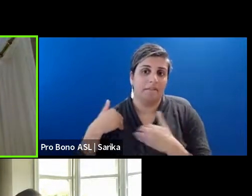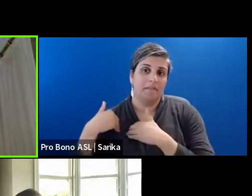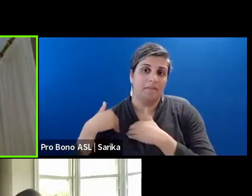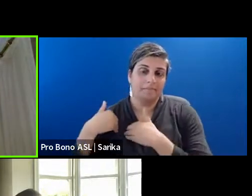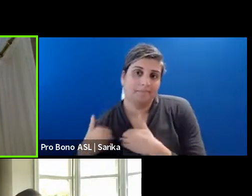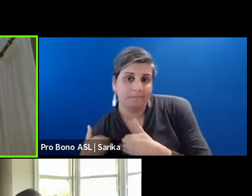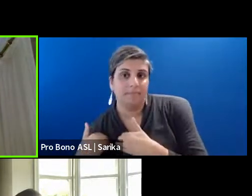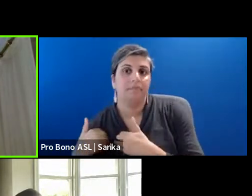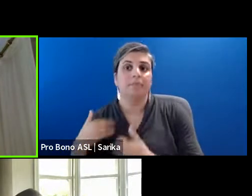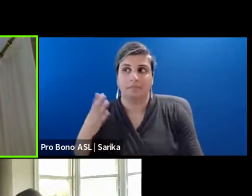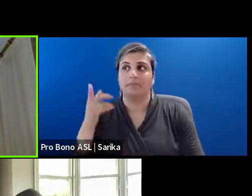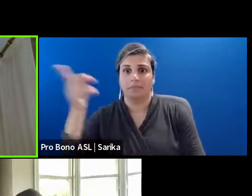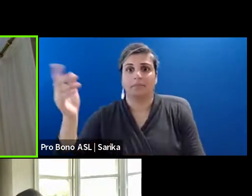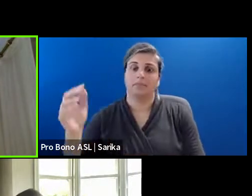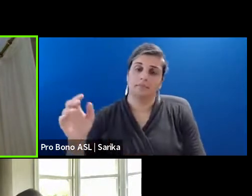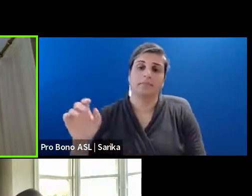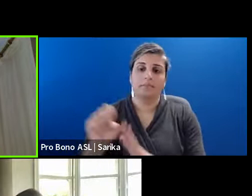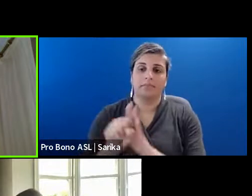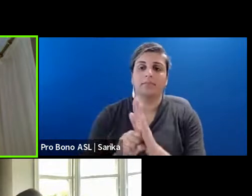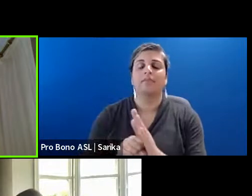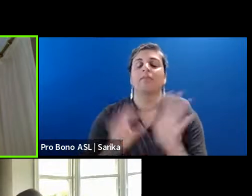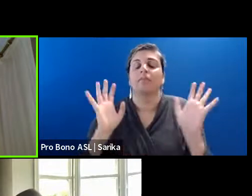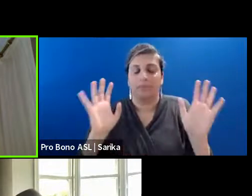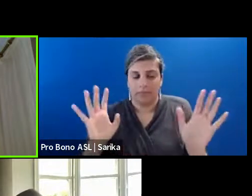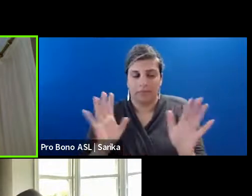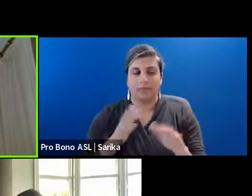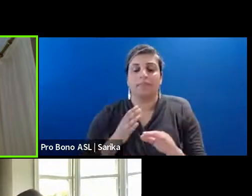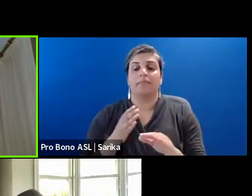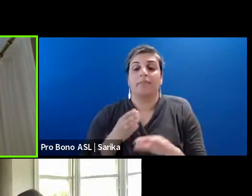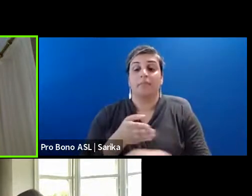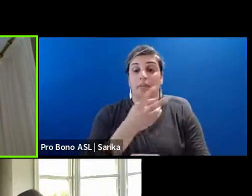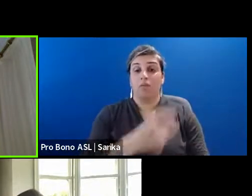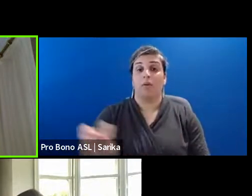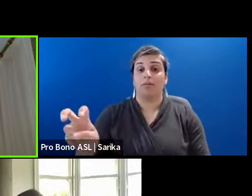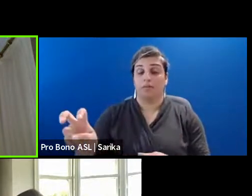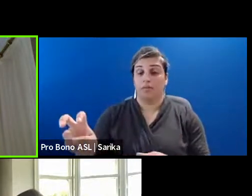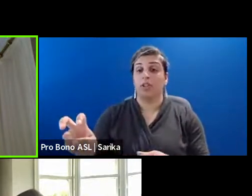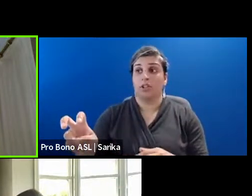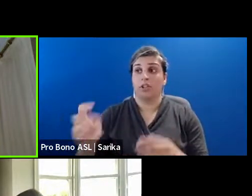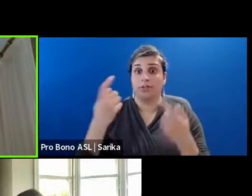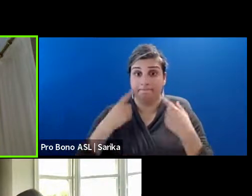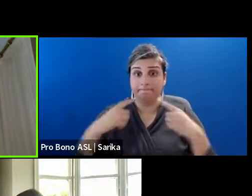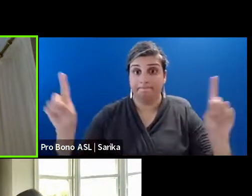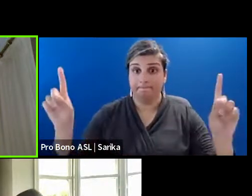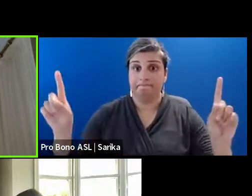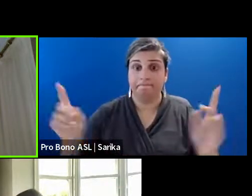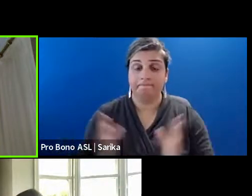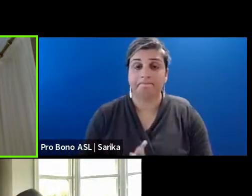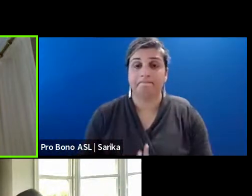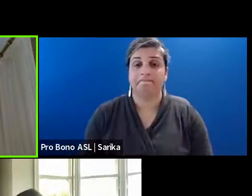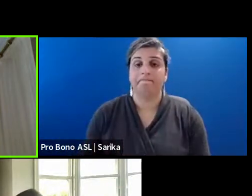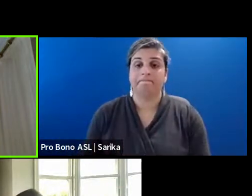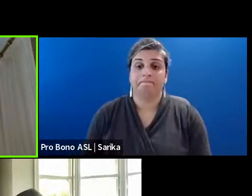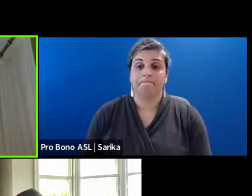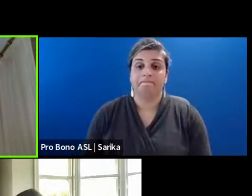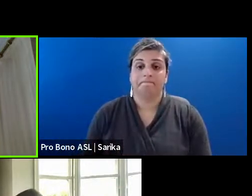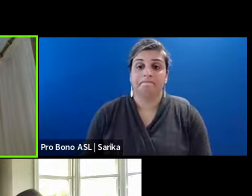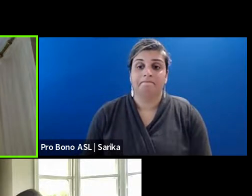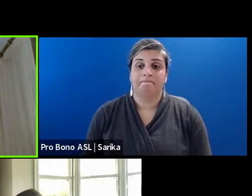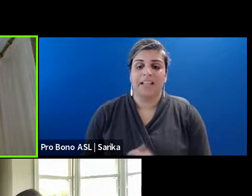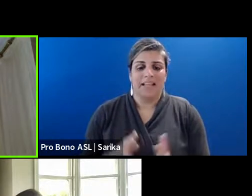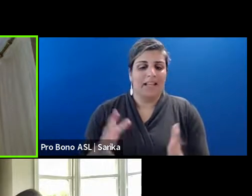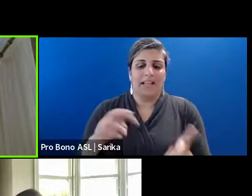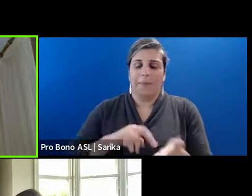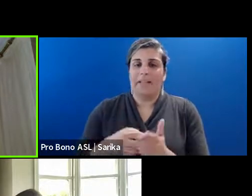in the state. Uh, either way, once that, uh, transfer is affected, uh, it is, it's effectively cash in